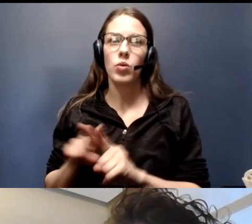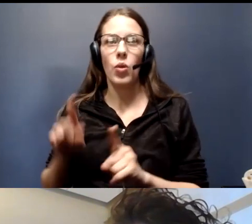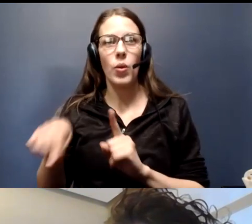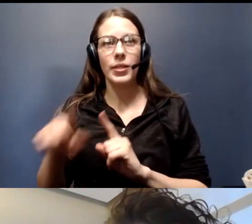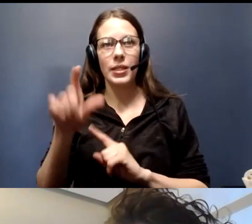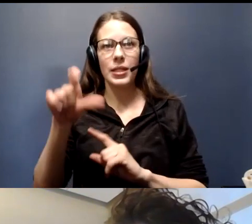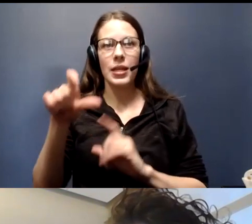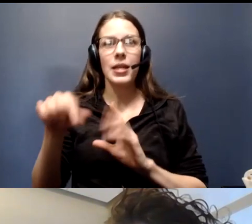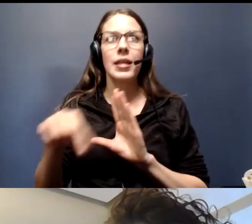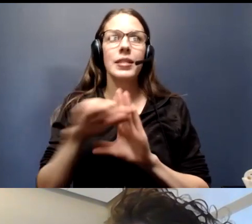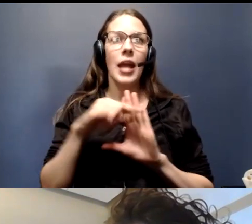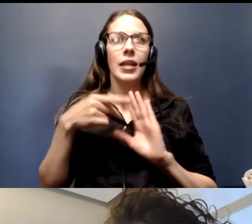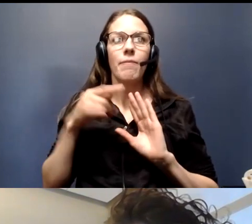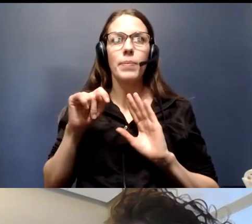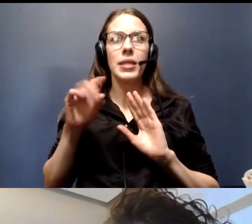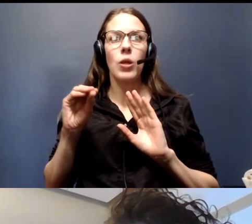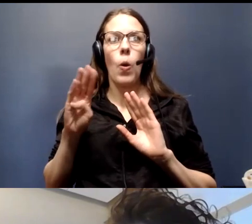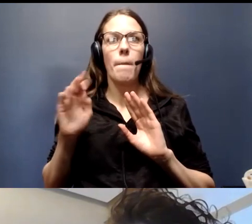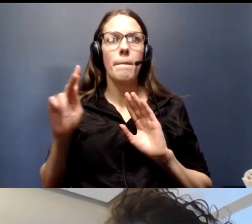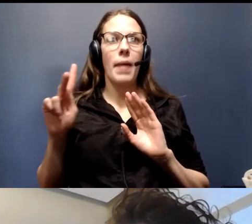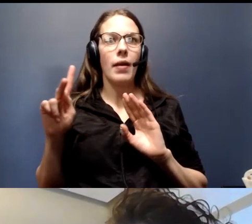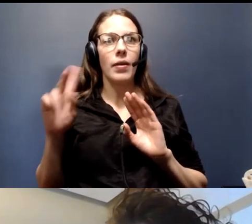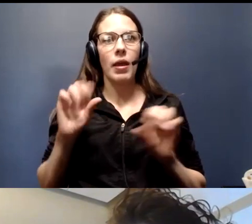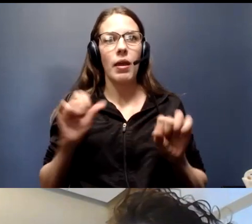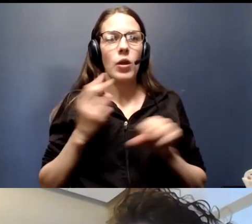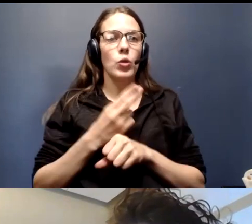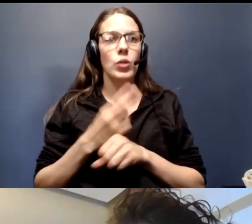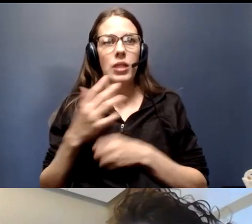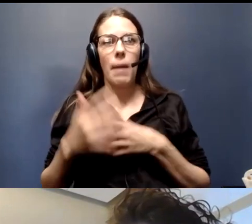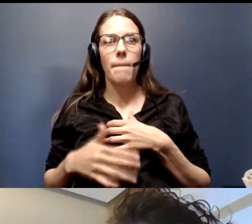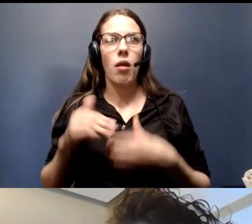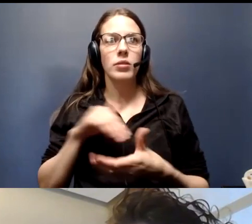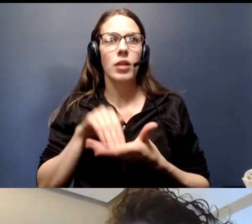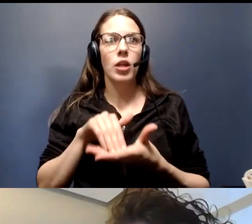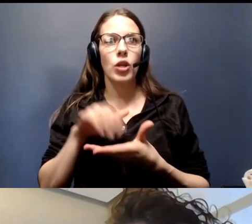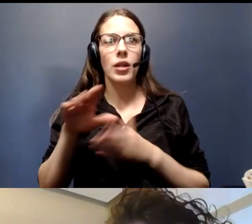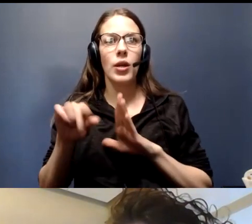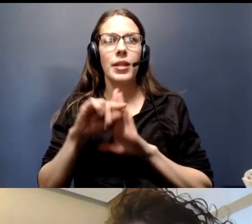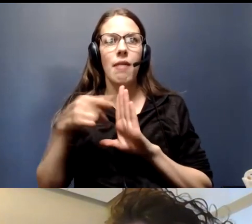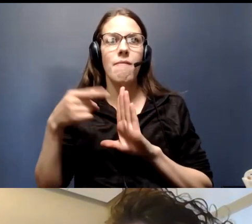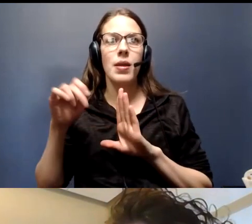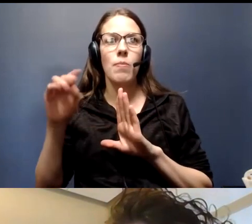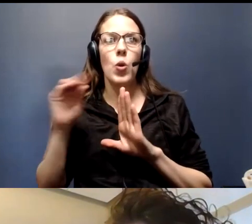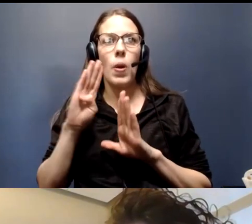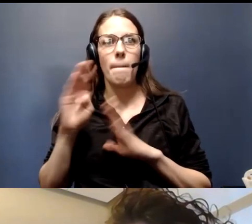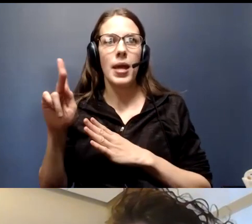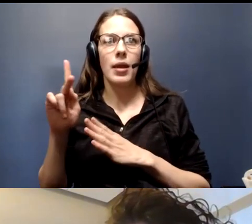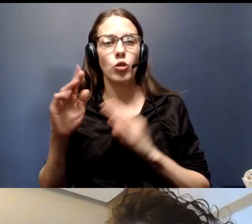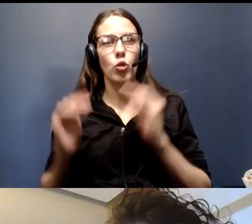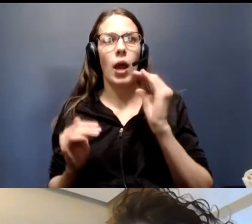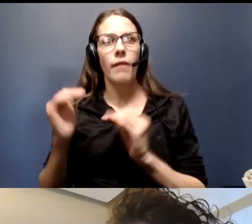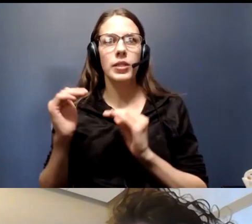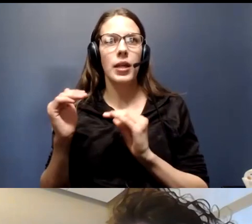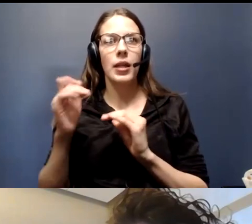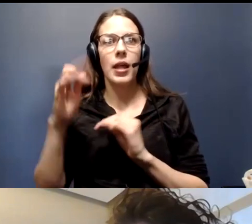a negative PTO bank, so they can use the blood center as a negative PTO bank to offset some, if they